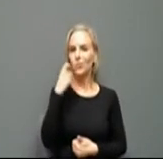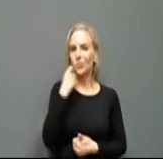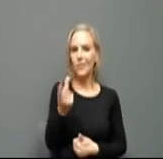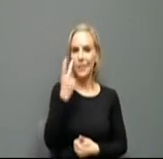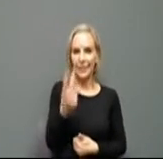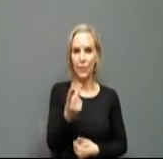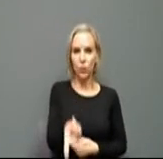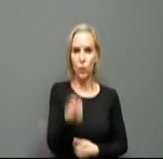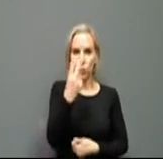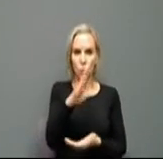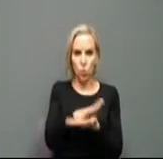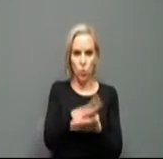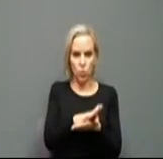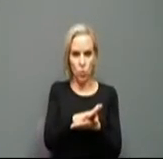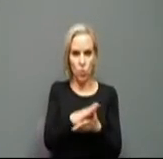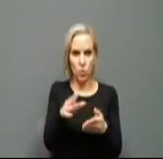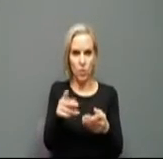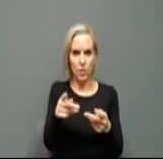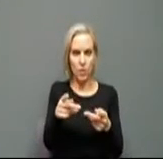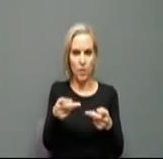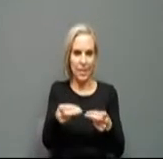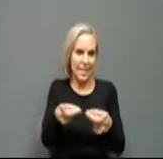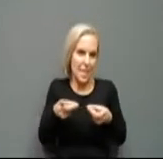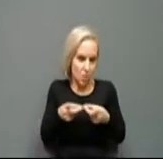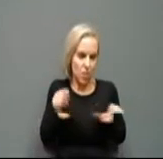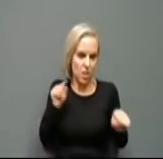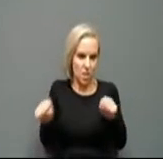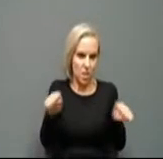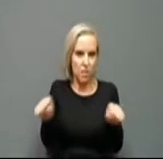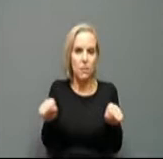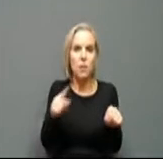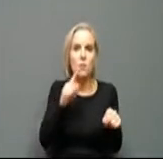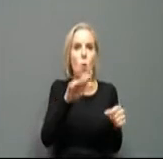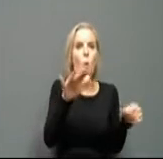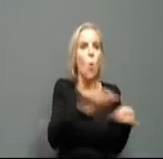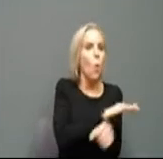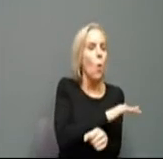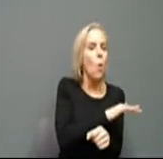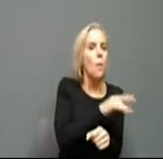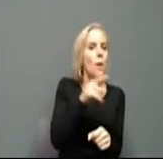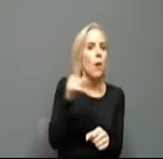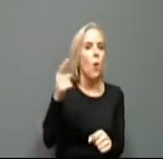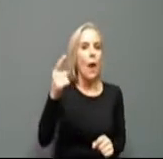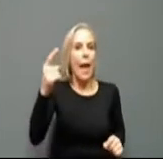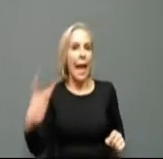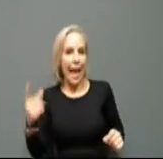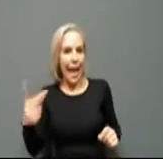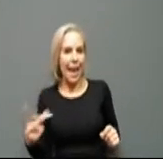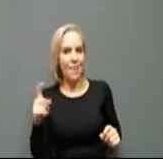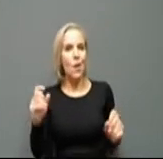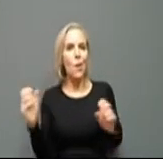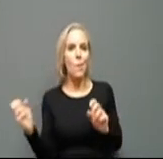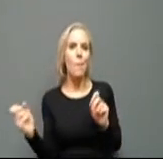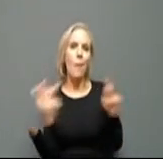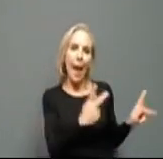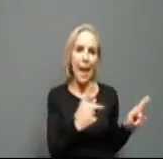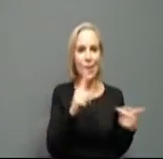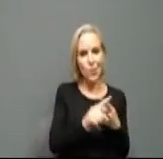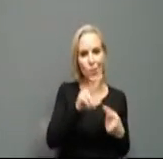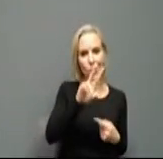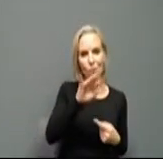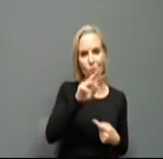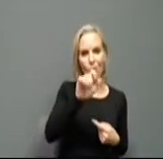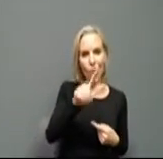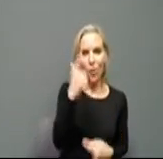where either the whole district or part of the district has had to go back virtual because of the spread of COVID. One is